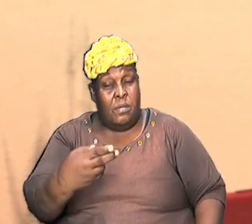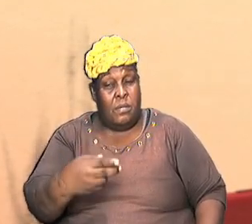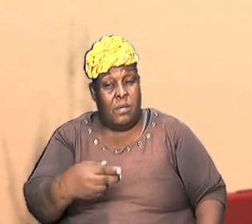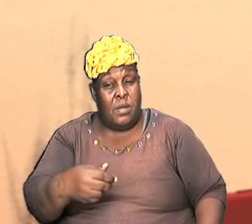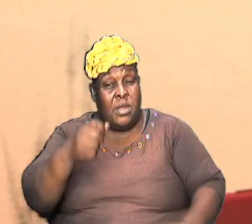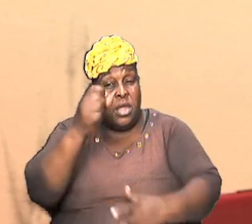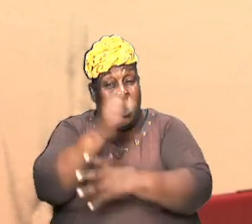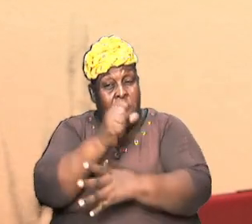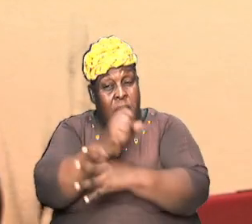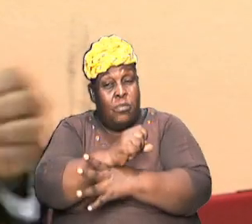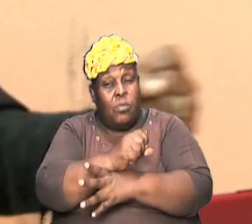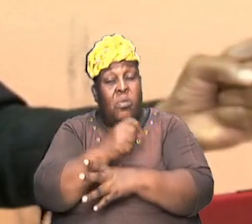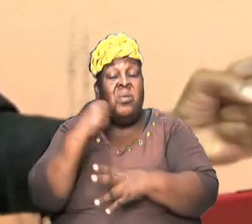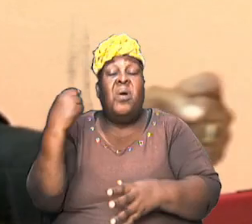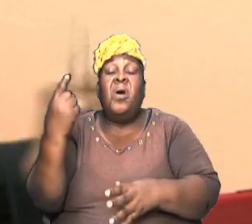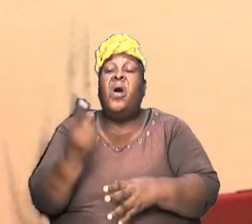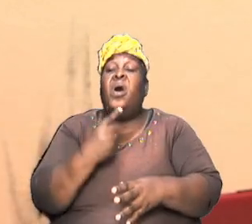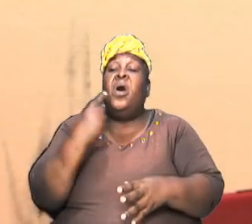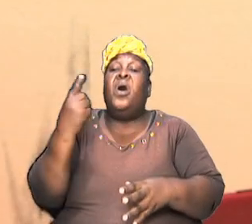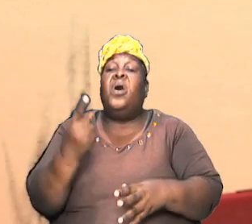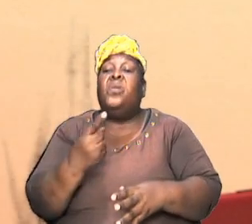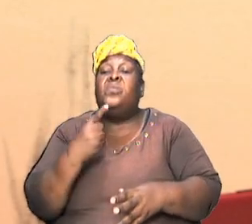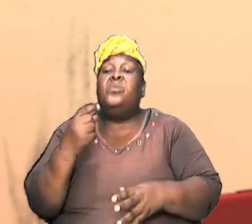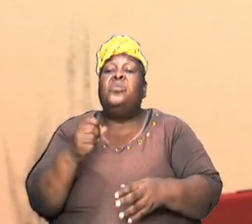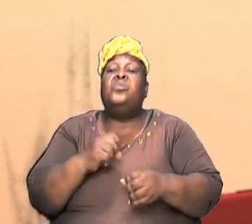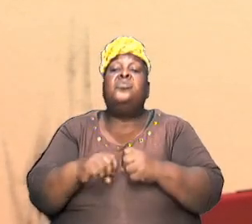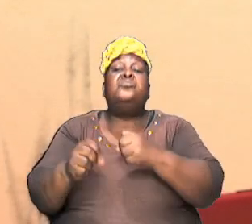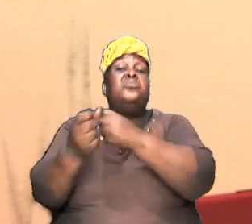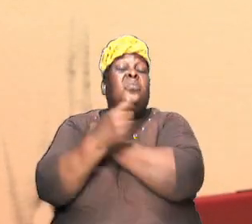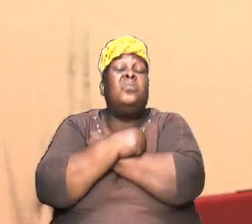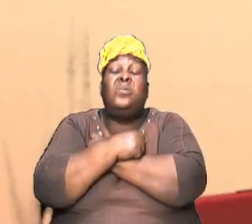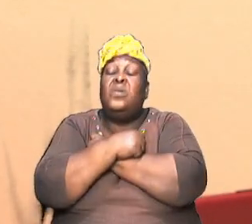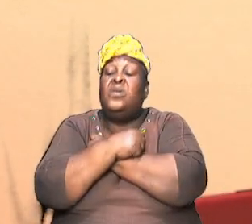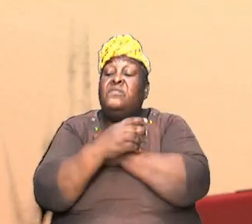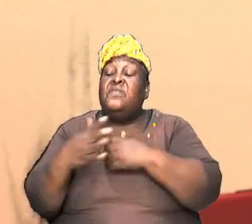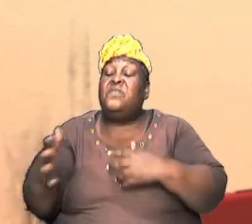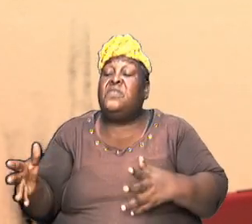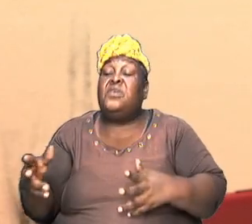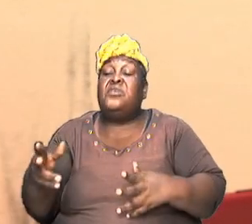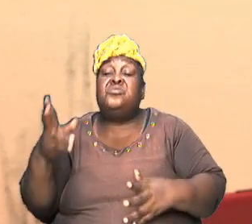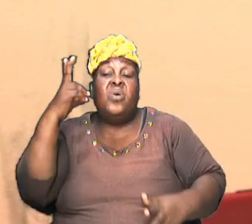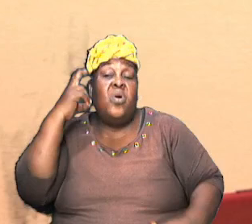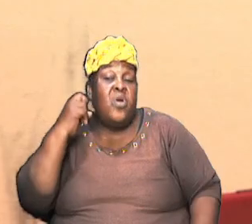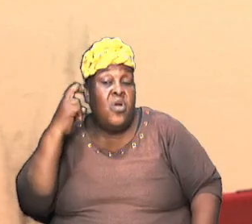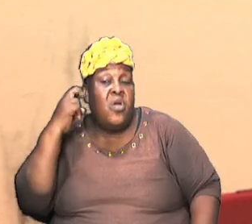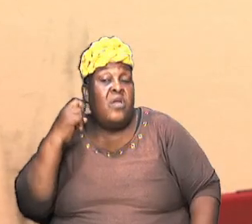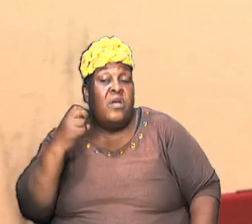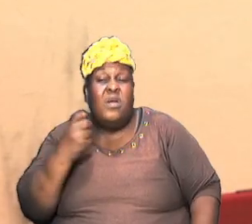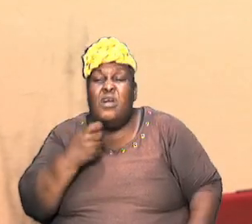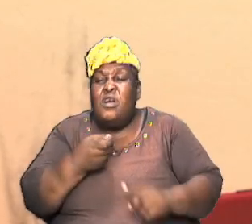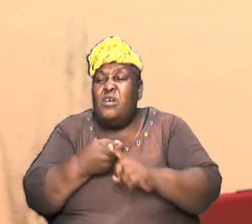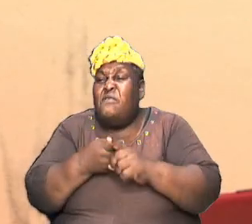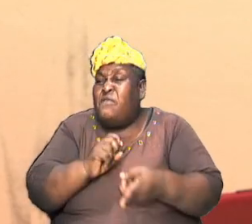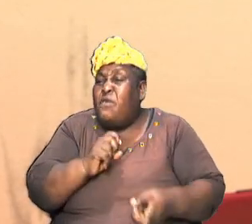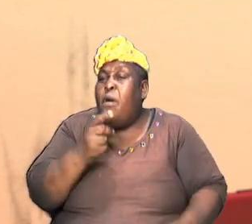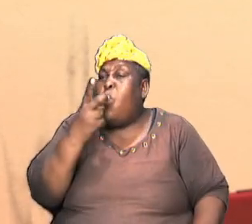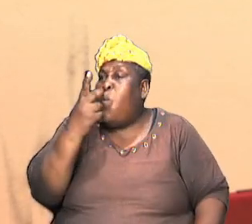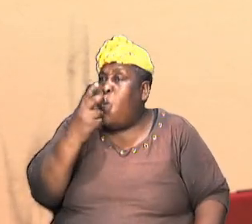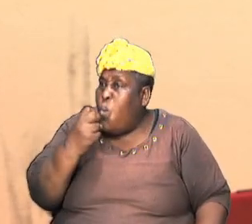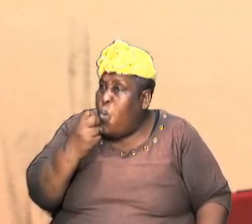always over that place because he so loved the things that he heard from who guess who from Noah